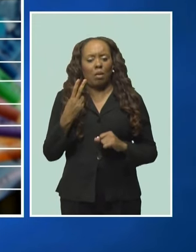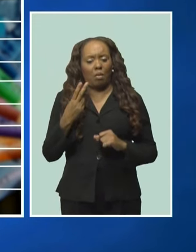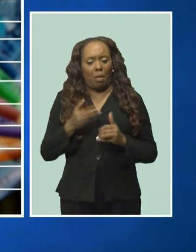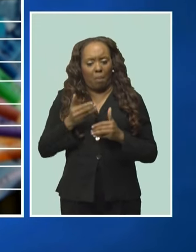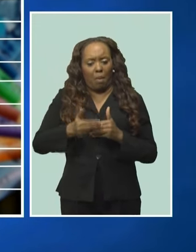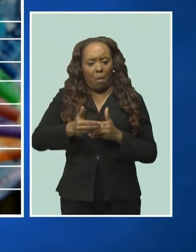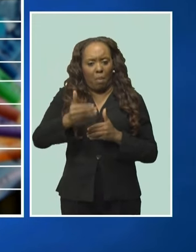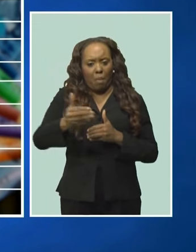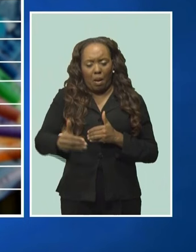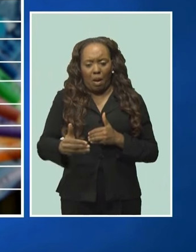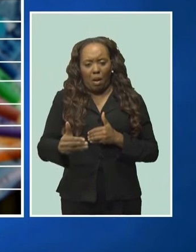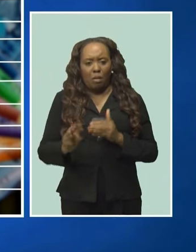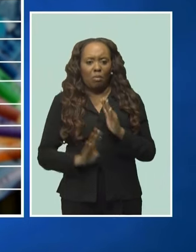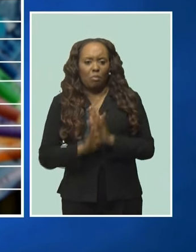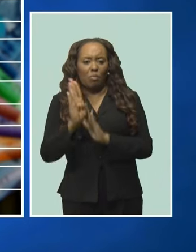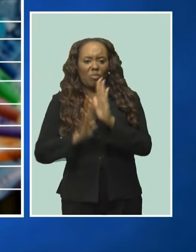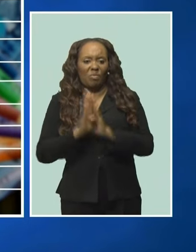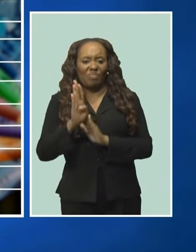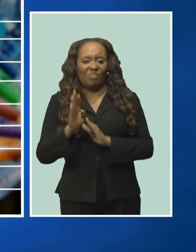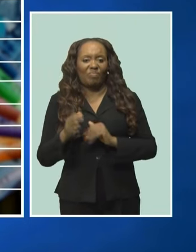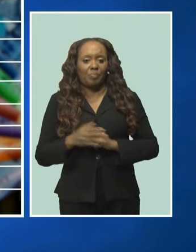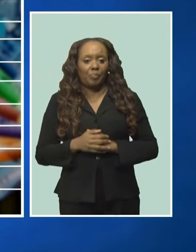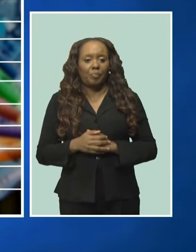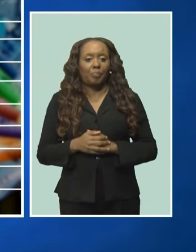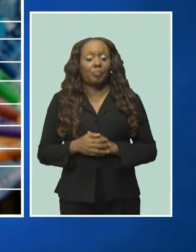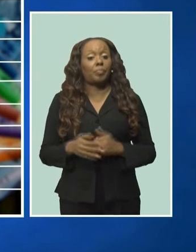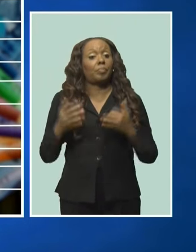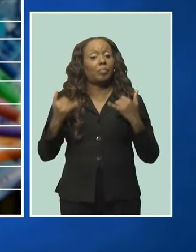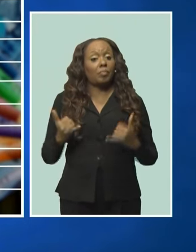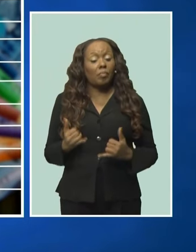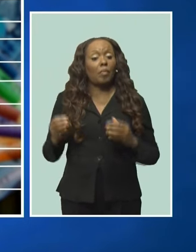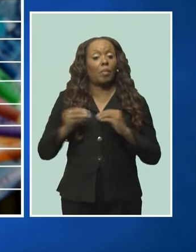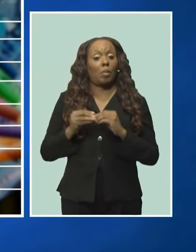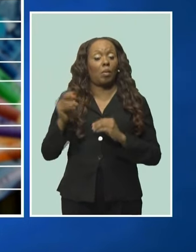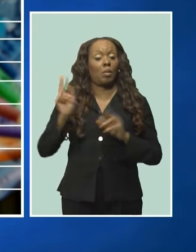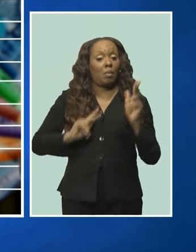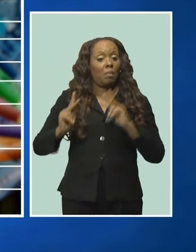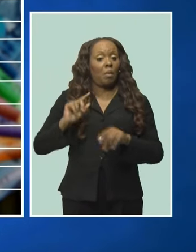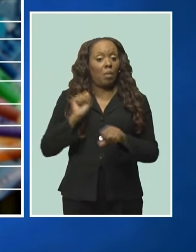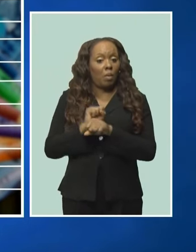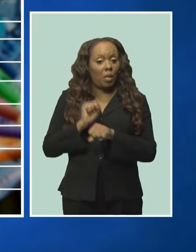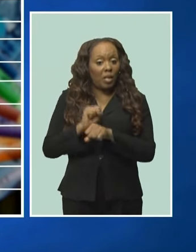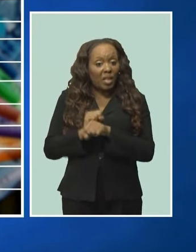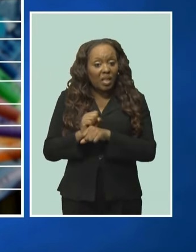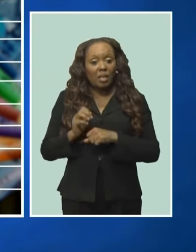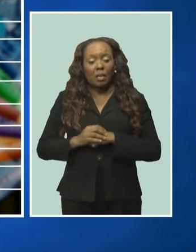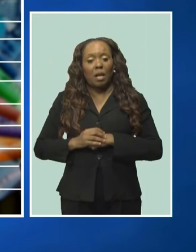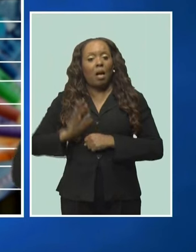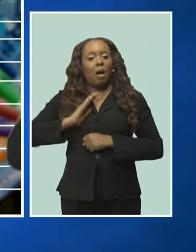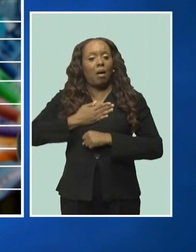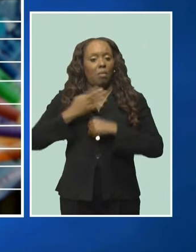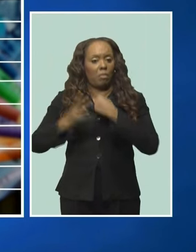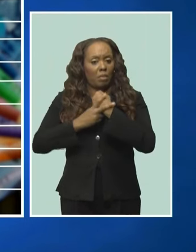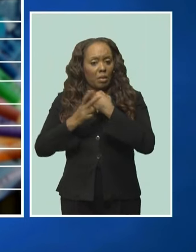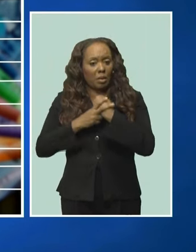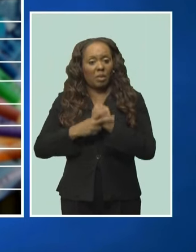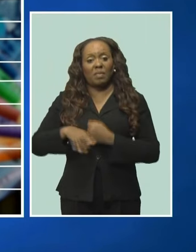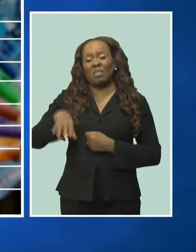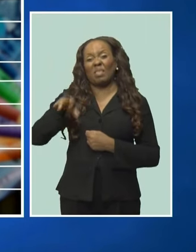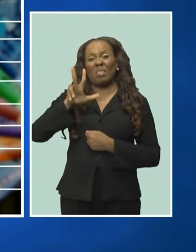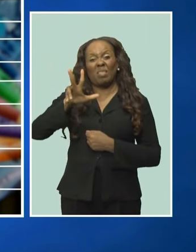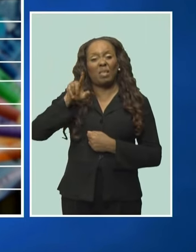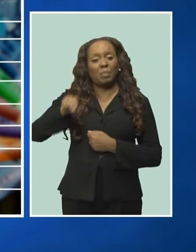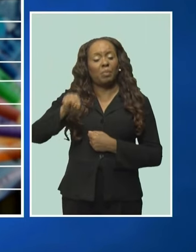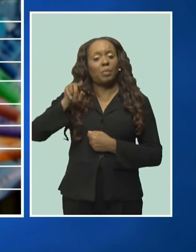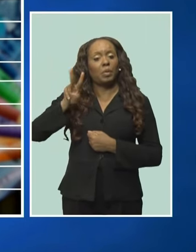Unemployment is about 8%, which is below the historical average of 10.3%. Meanwhile, the country's reserves stand at $3